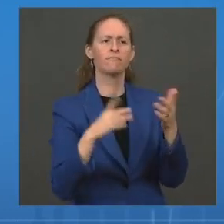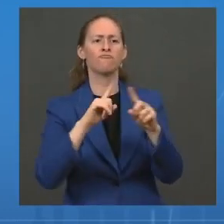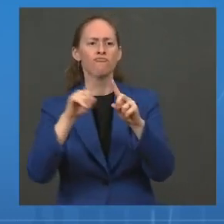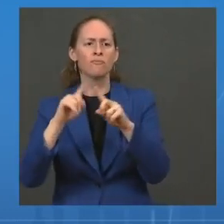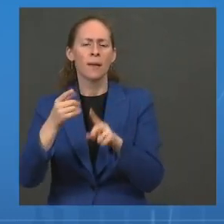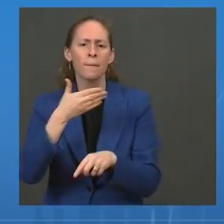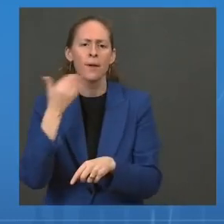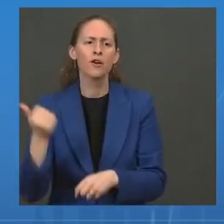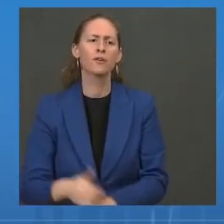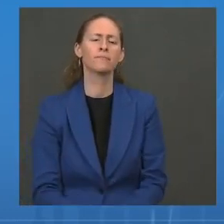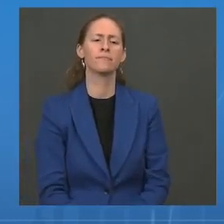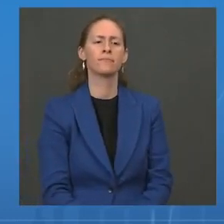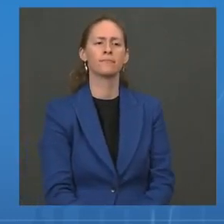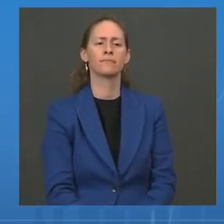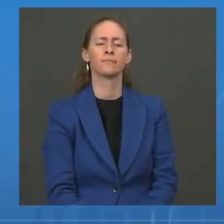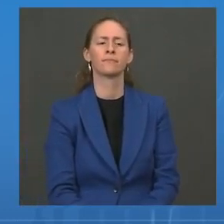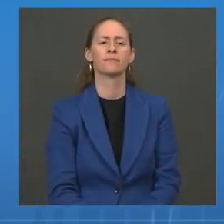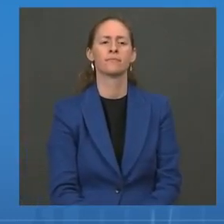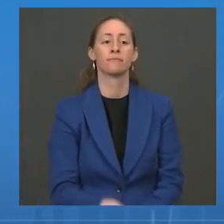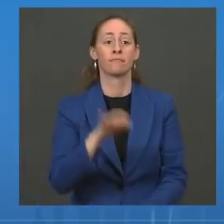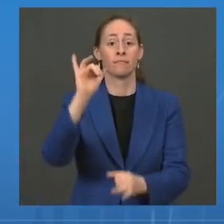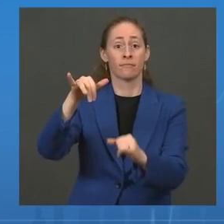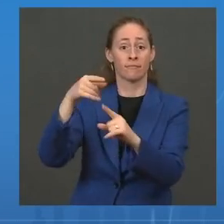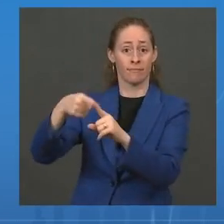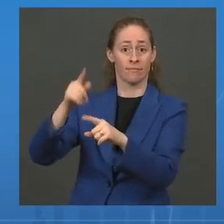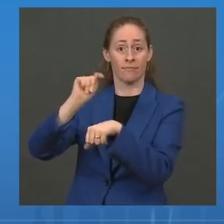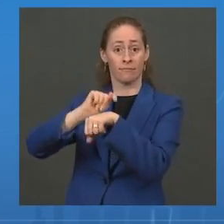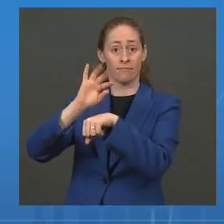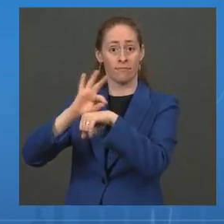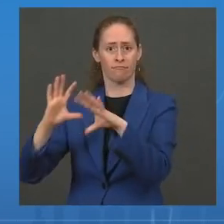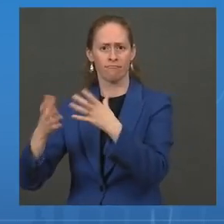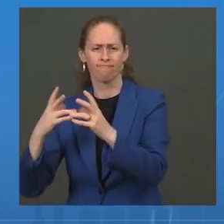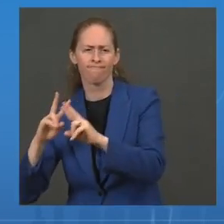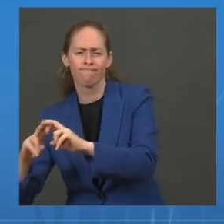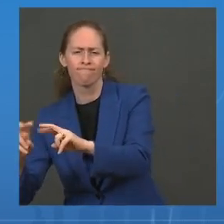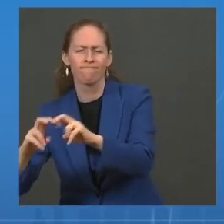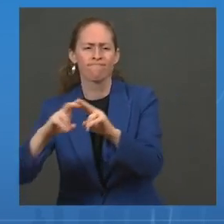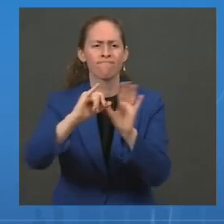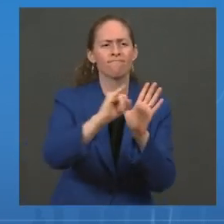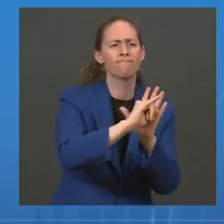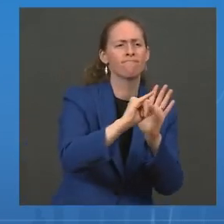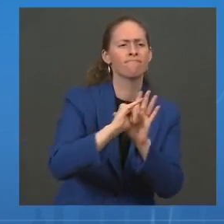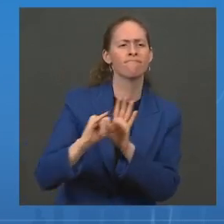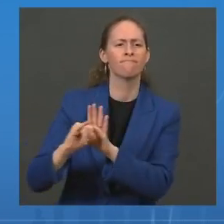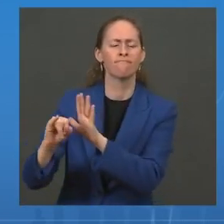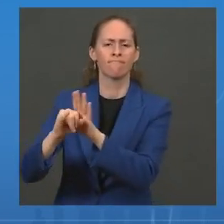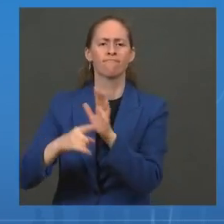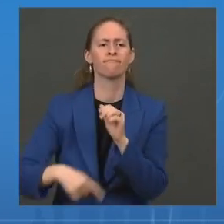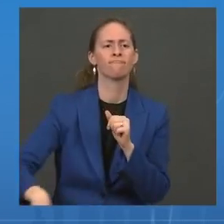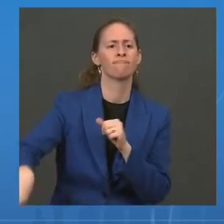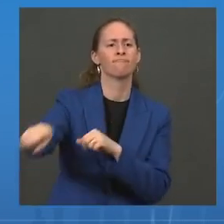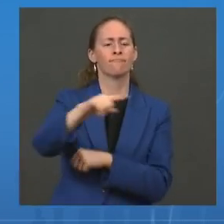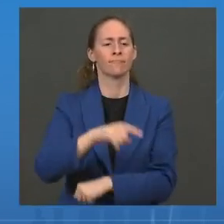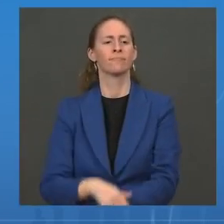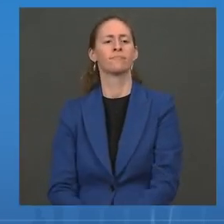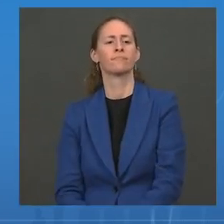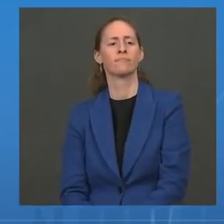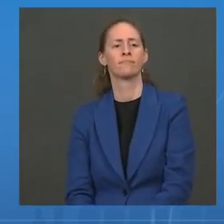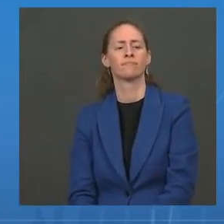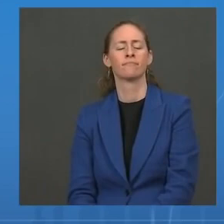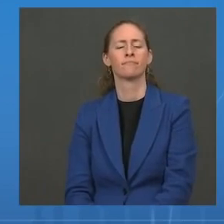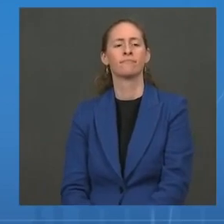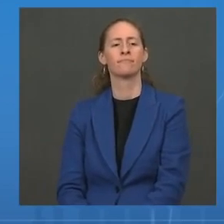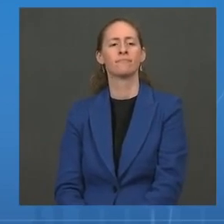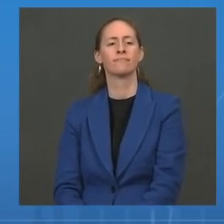And so the work of the task force, this group systematically advanced 317 recommendations. 55 of those are